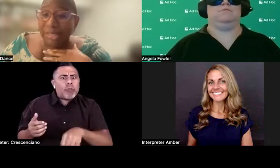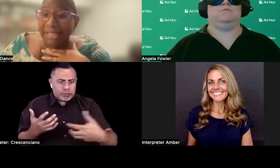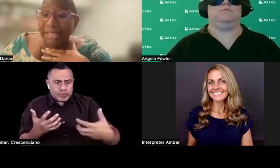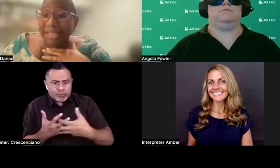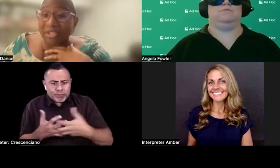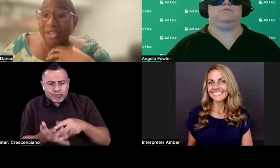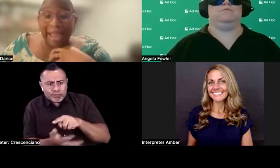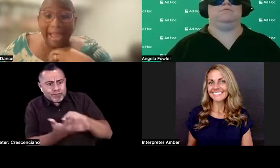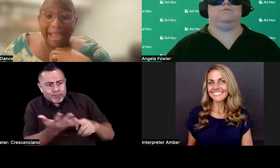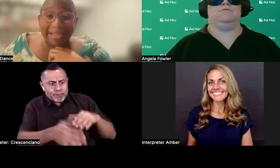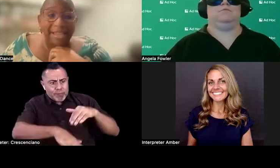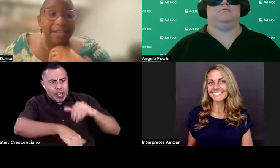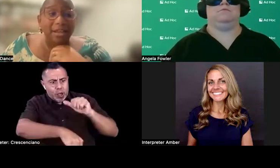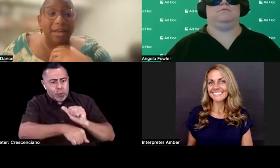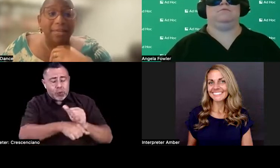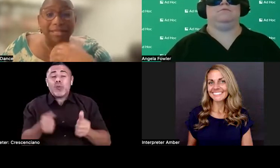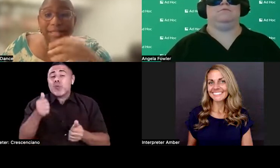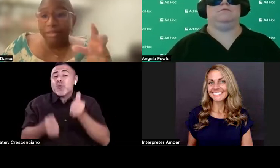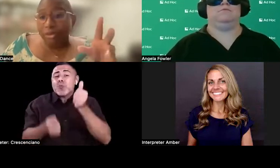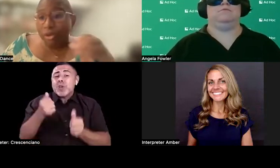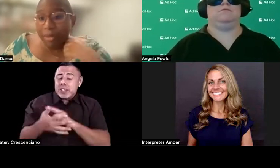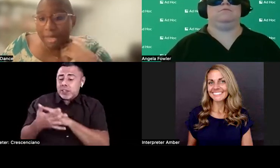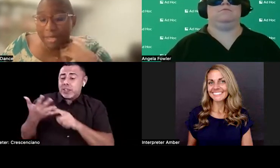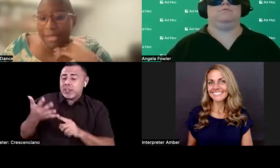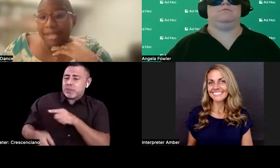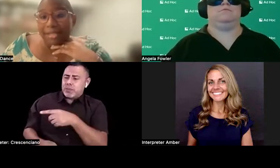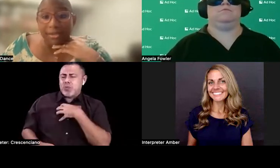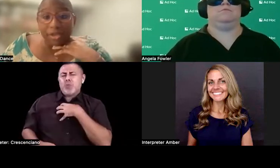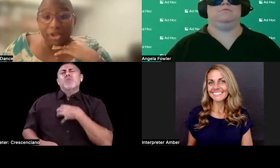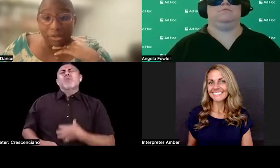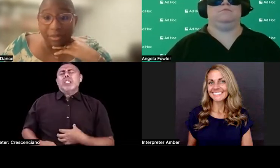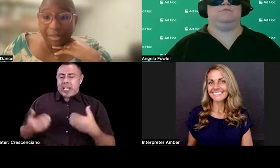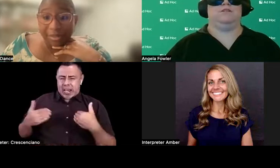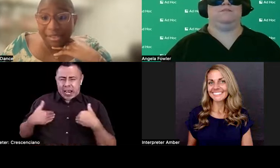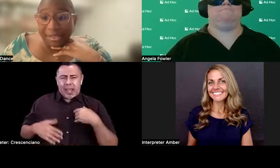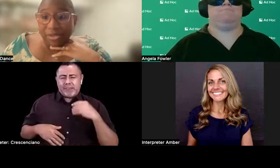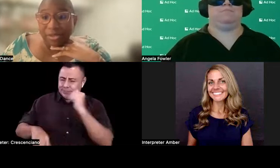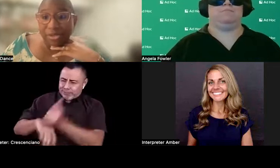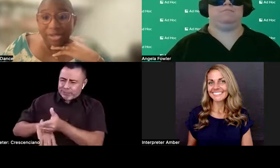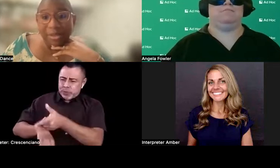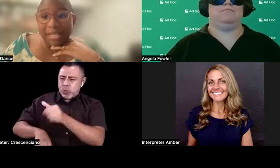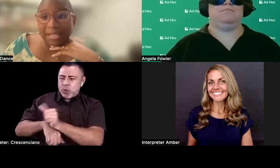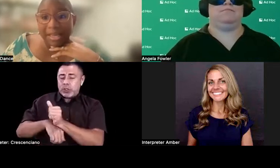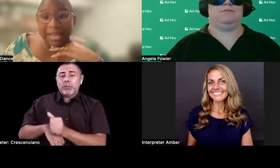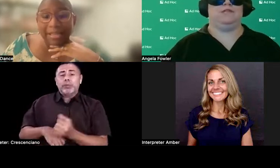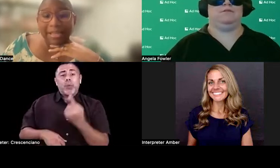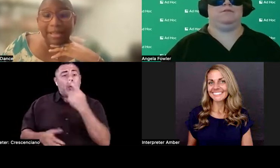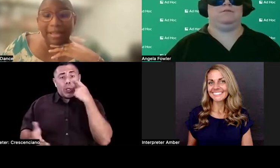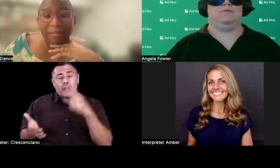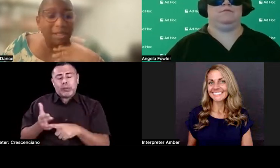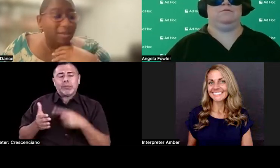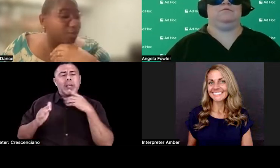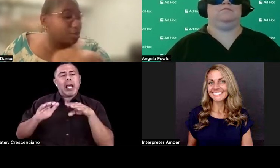their workplace had and, um, accessible equipment and technology was on that list. So, you know, you're speaking to that.